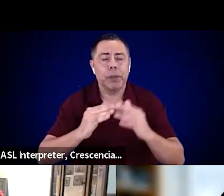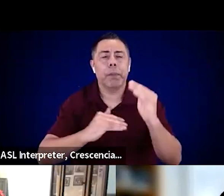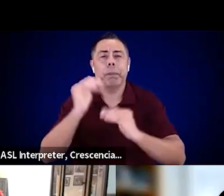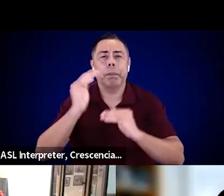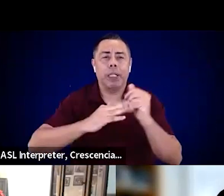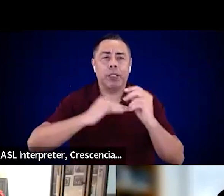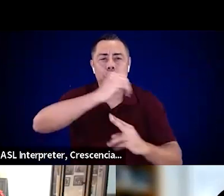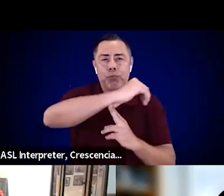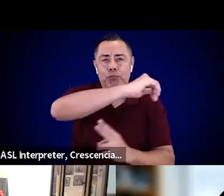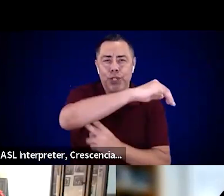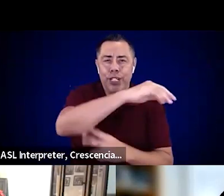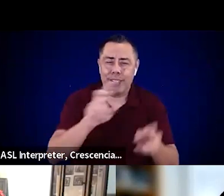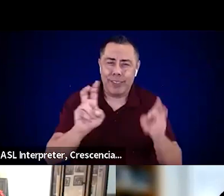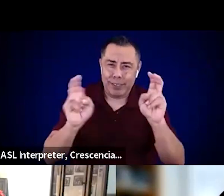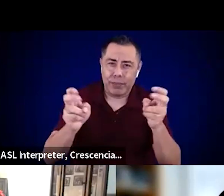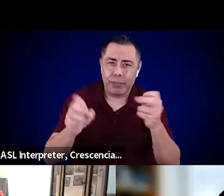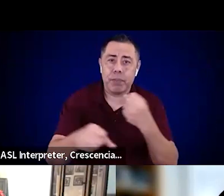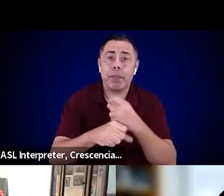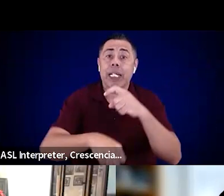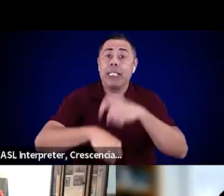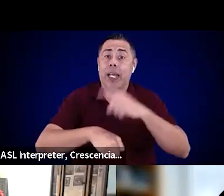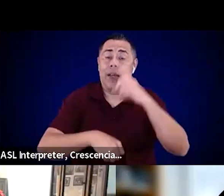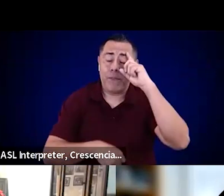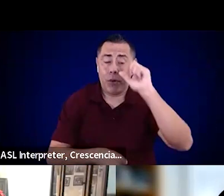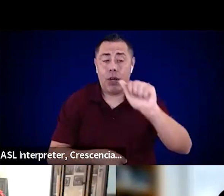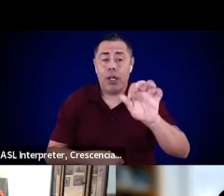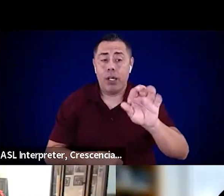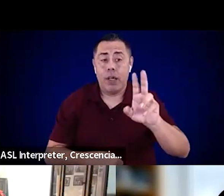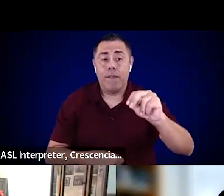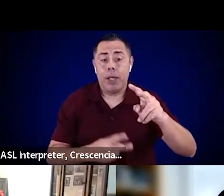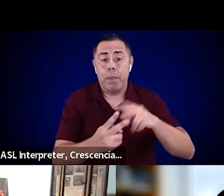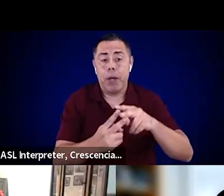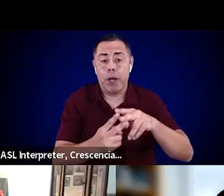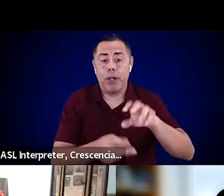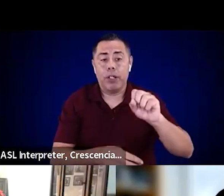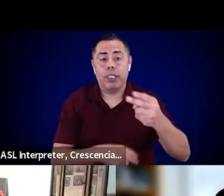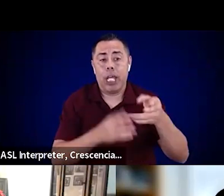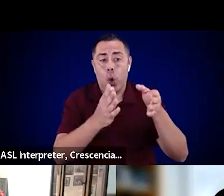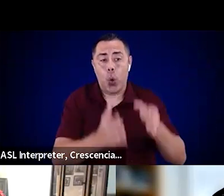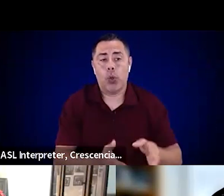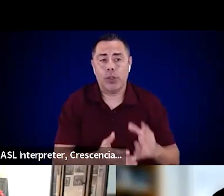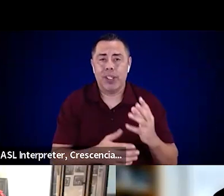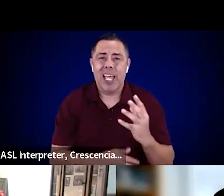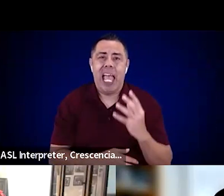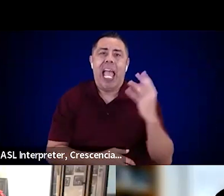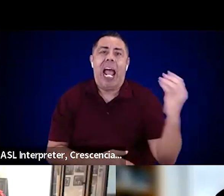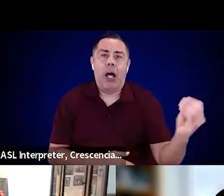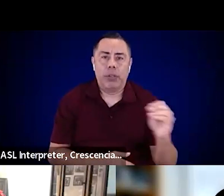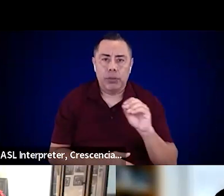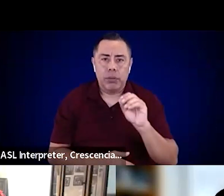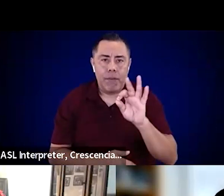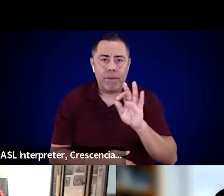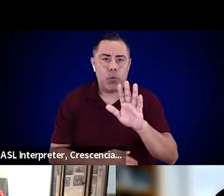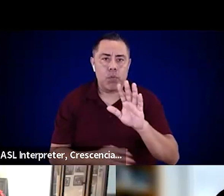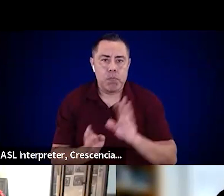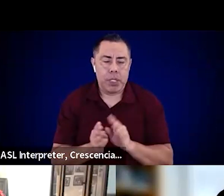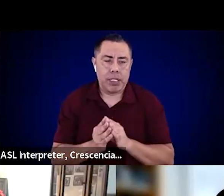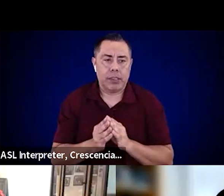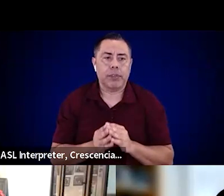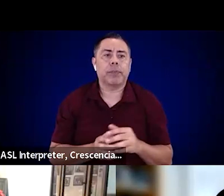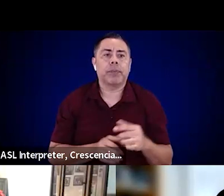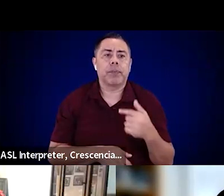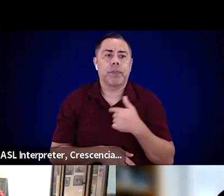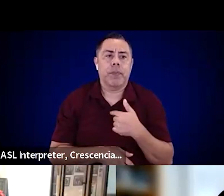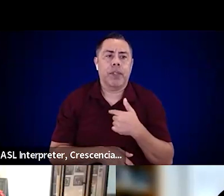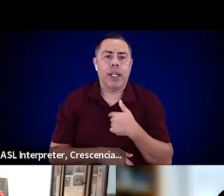stakeholders outside of meetings. I have had, I've been through, and I'm sure all of you are in the same boat. We have like